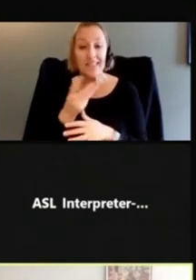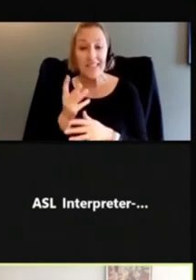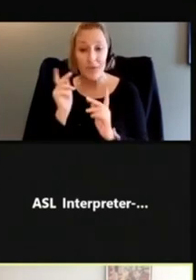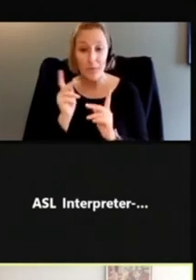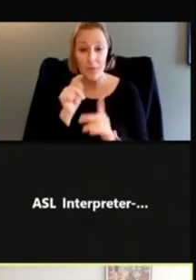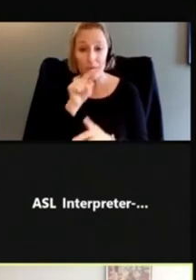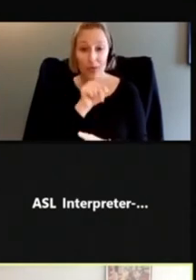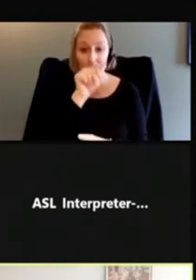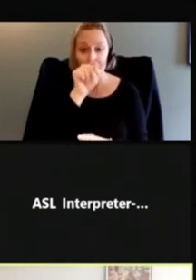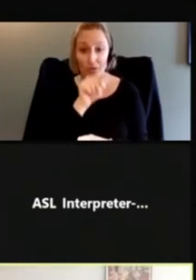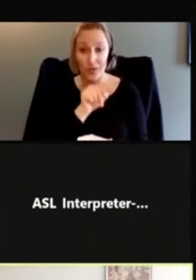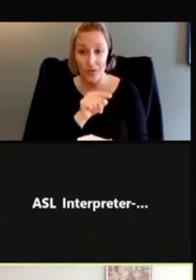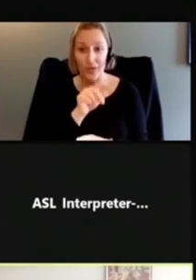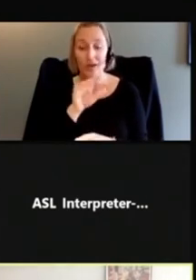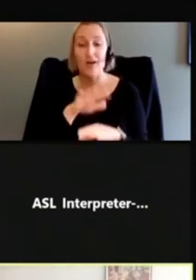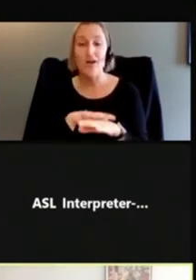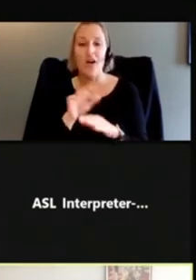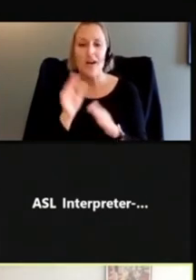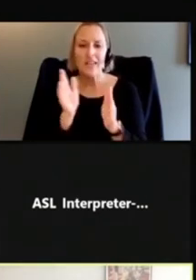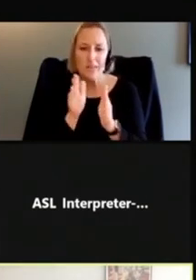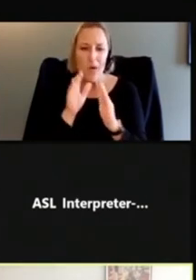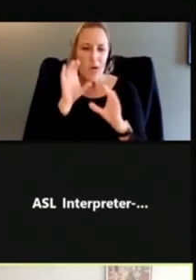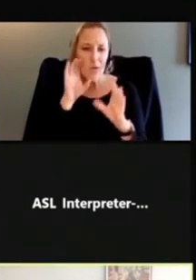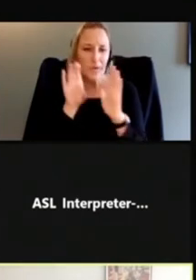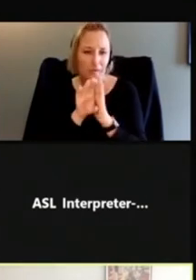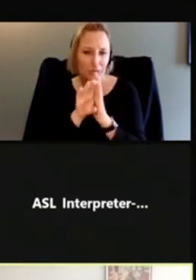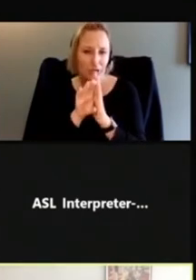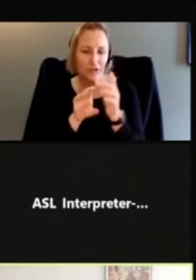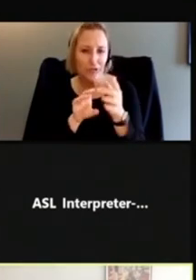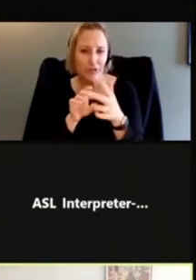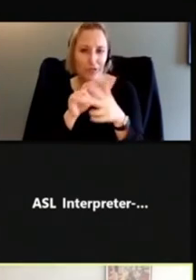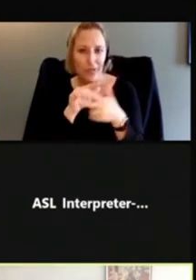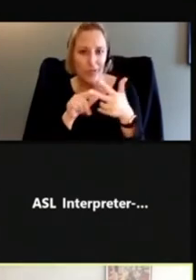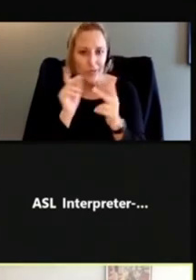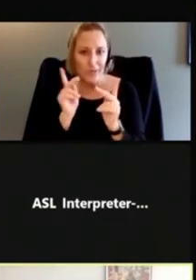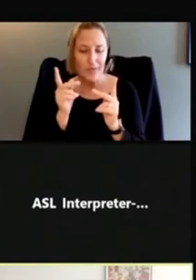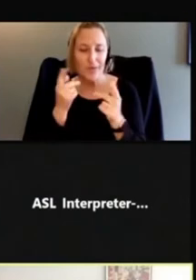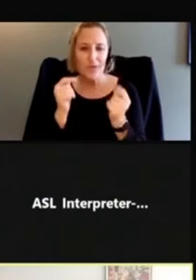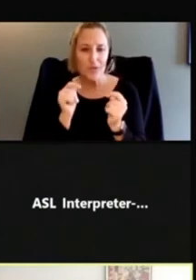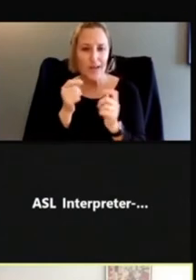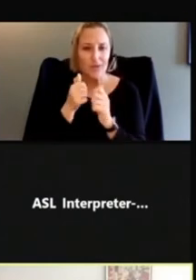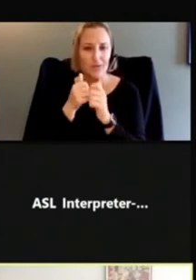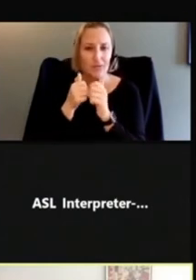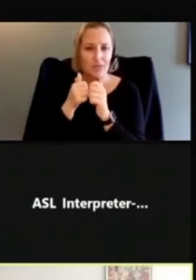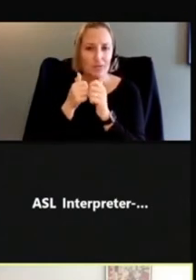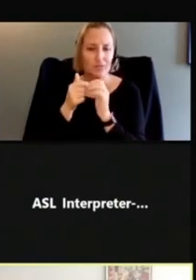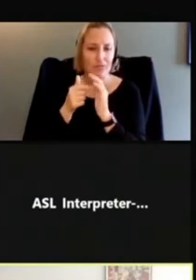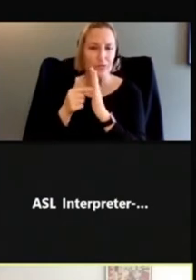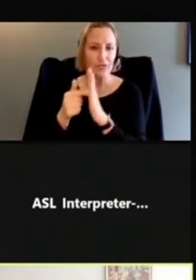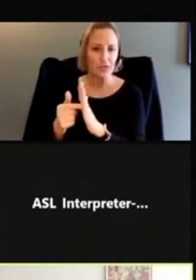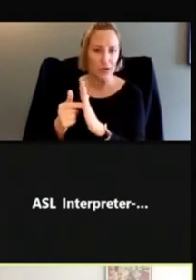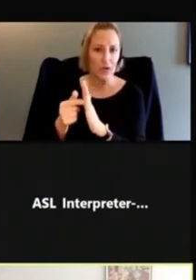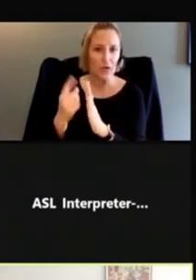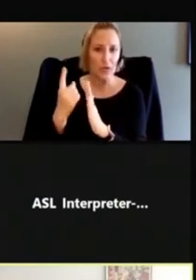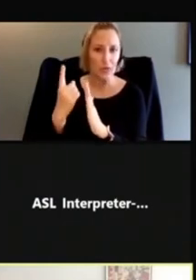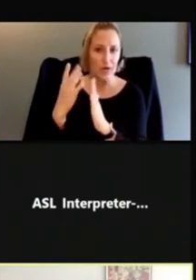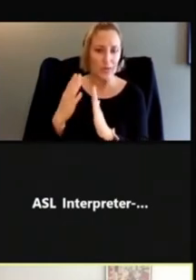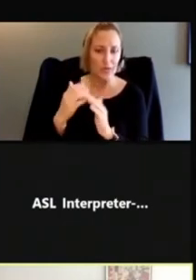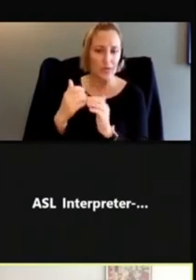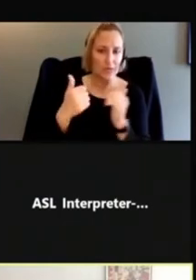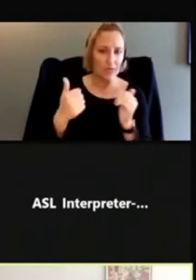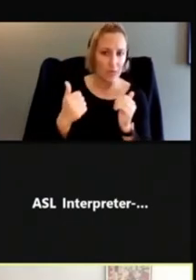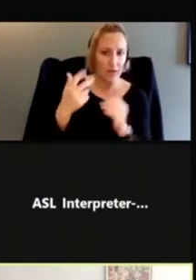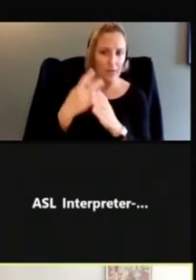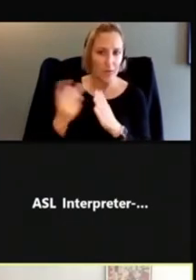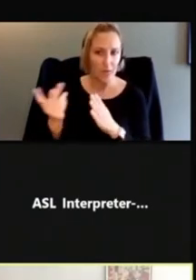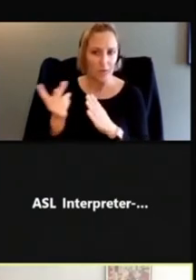here in this very small icon, they're, they're trying to show a person avoiding both of these people. It's just a lot of